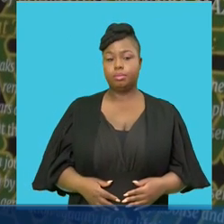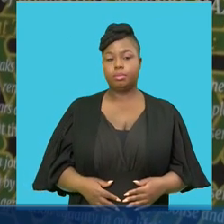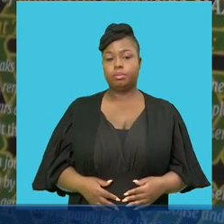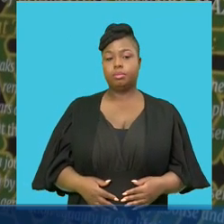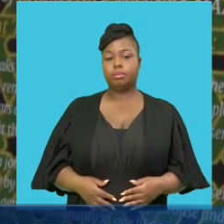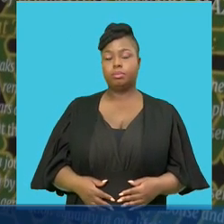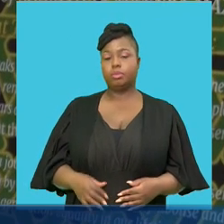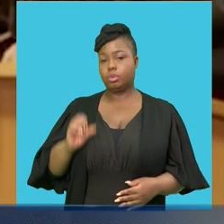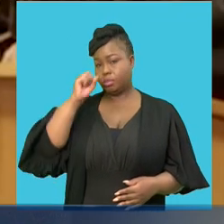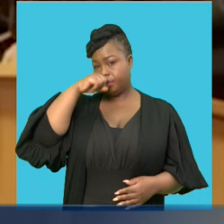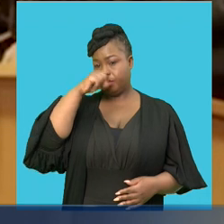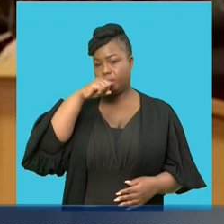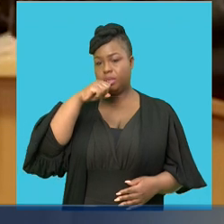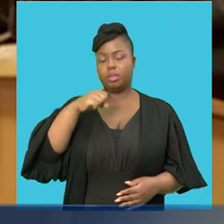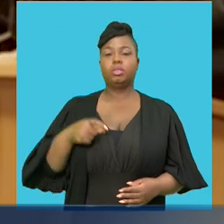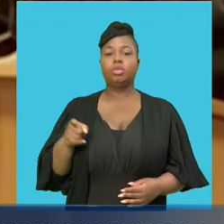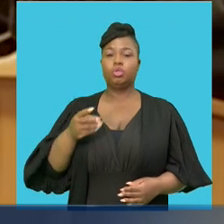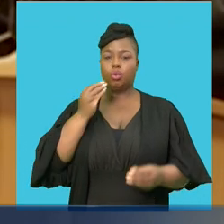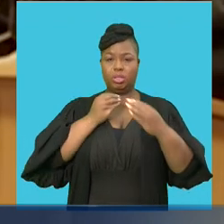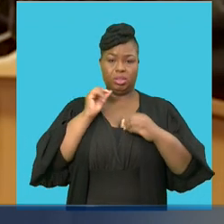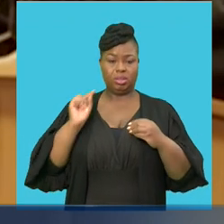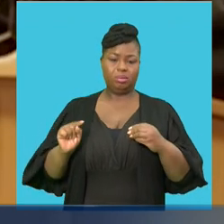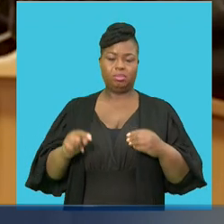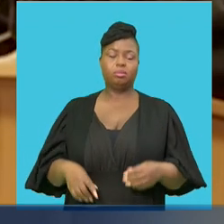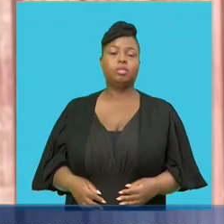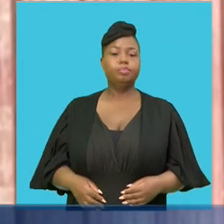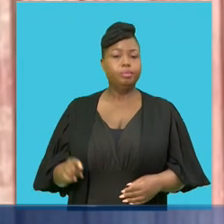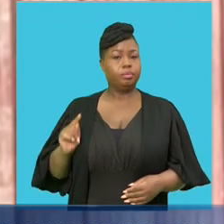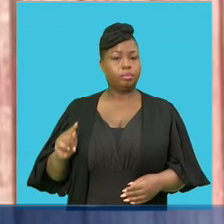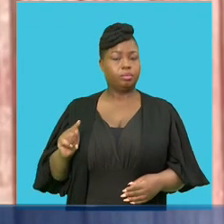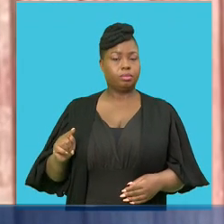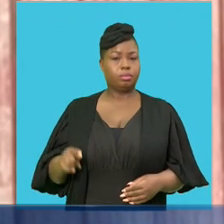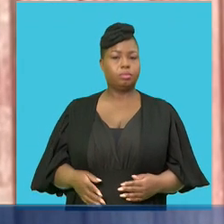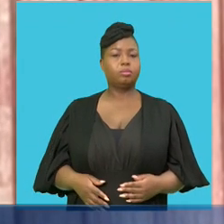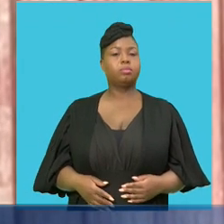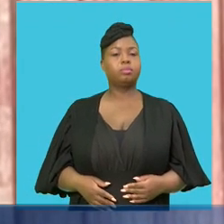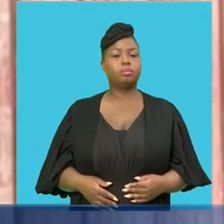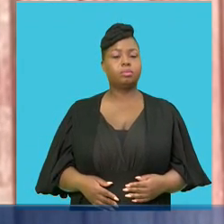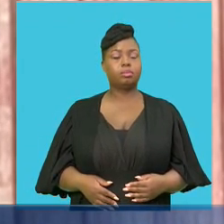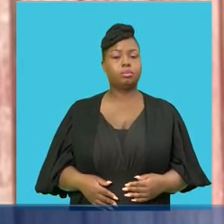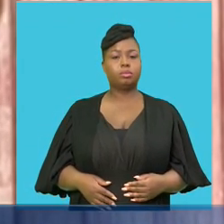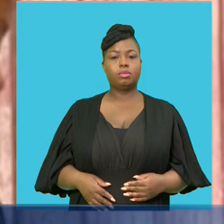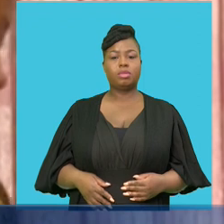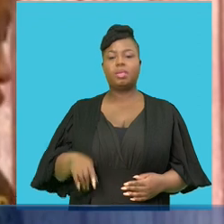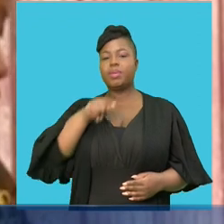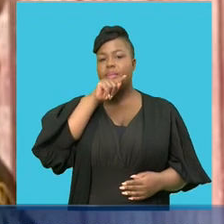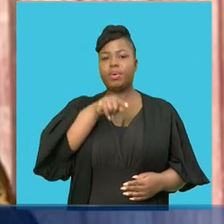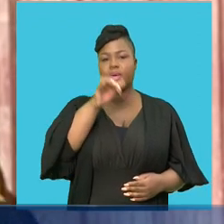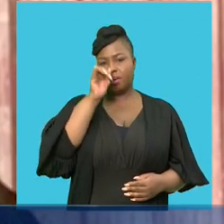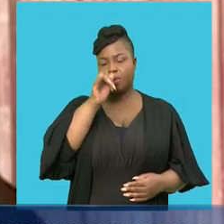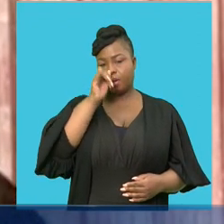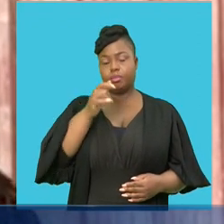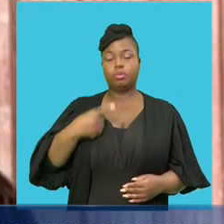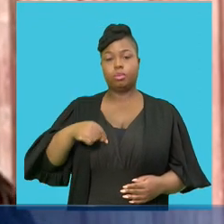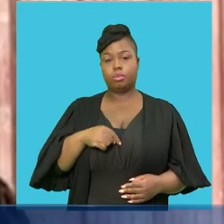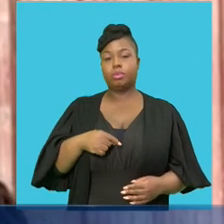to the pigs and feed so that's that's a hate crime we're hoping